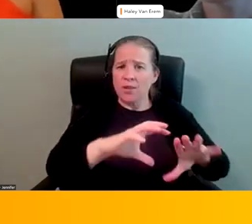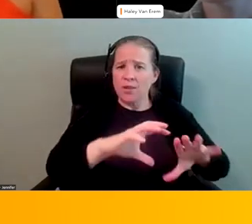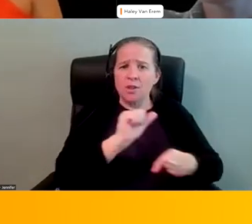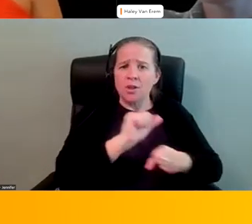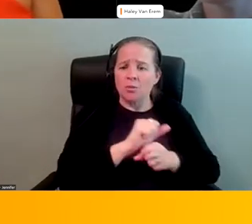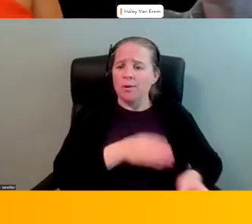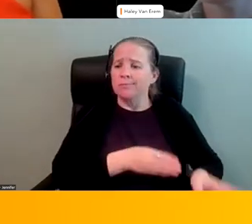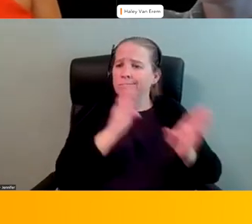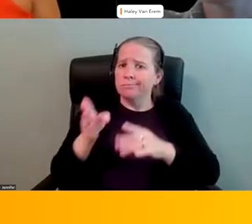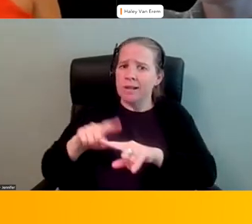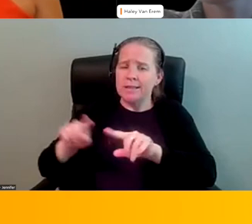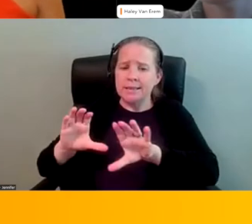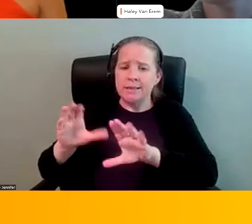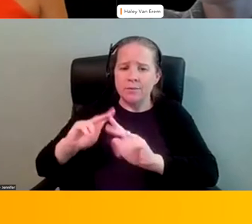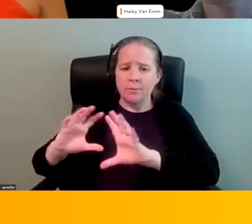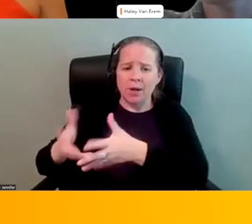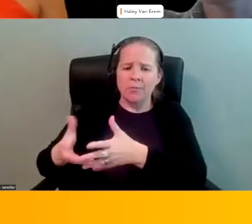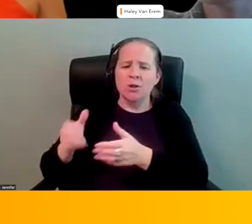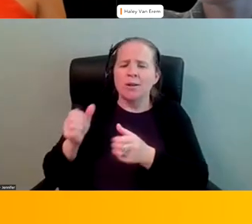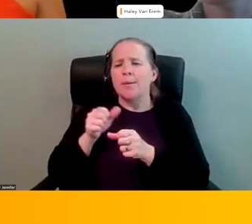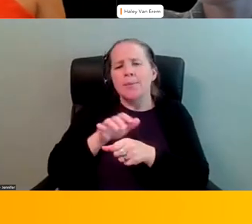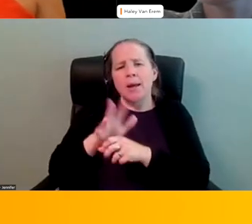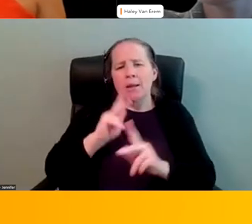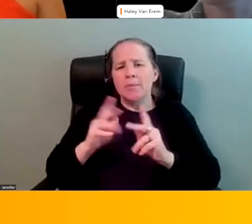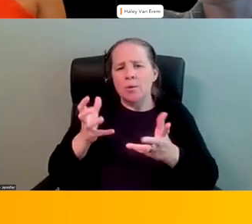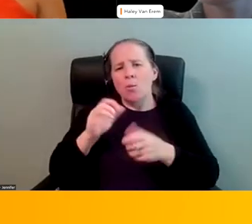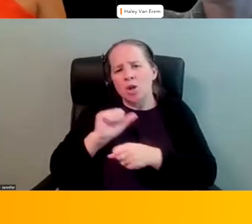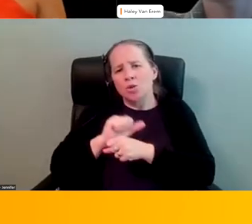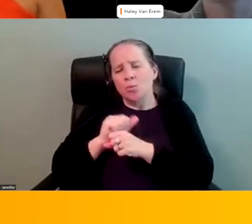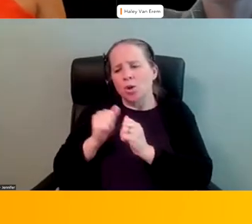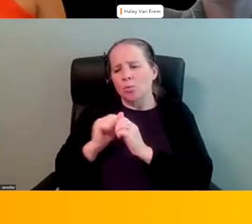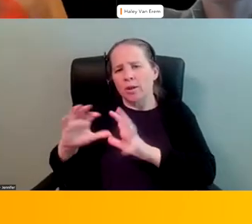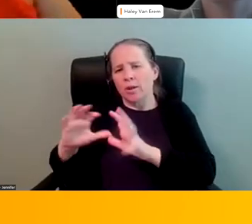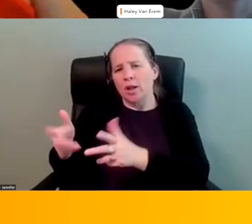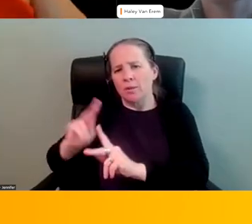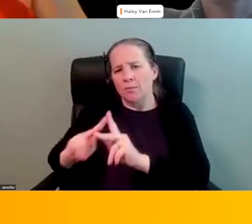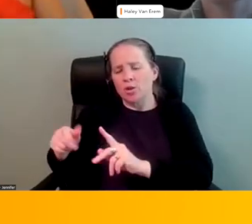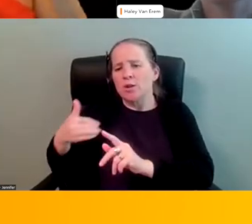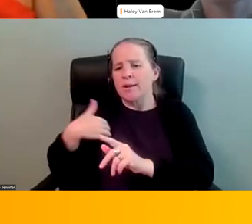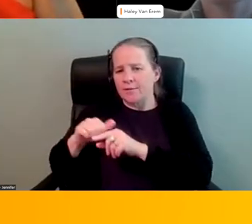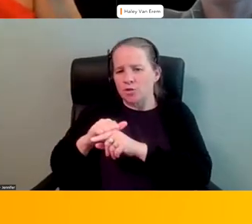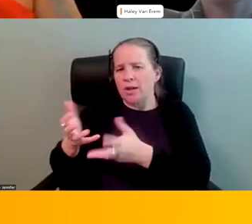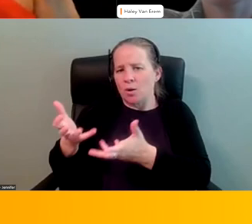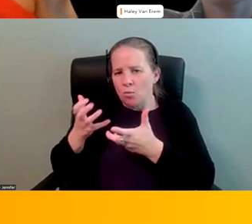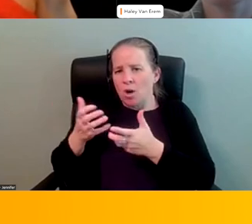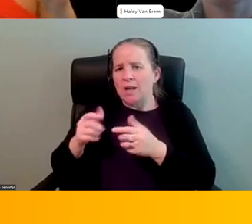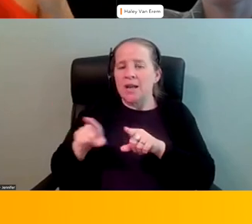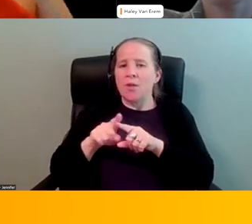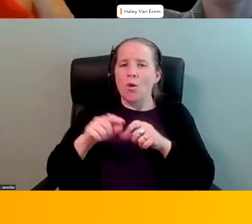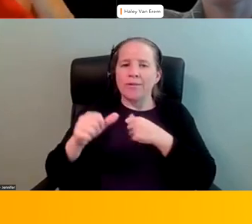population because there's plenty of people who do want to work with the population have the training and the whole dangerous